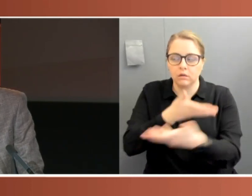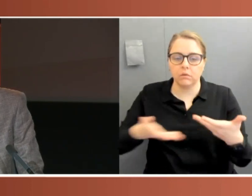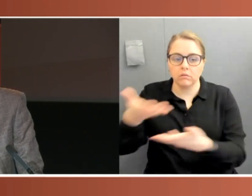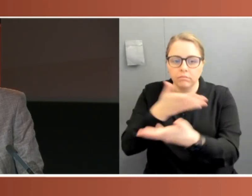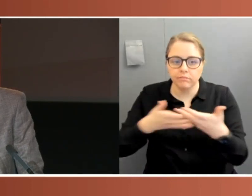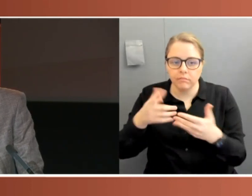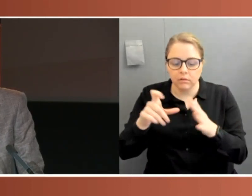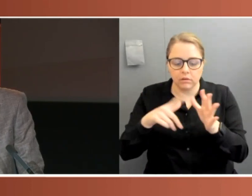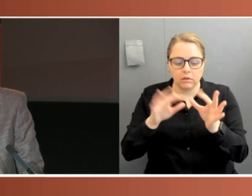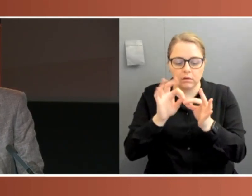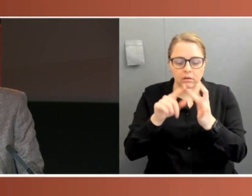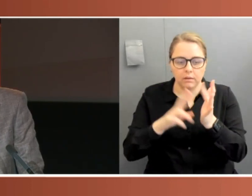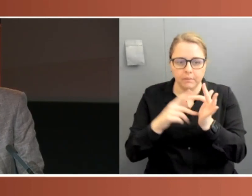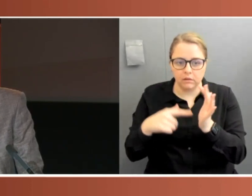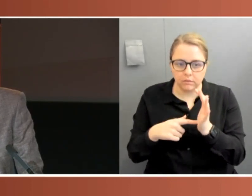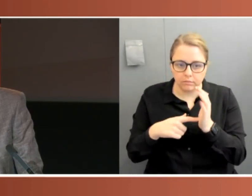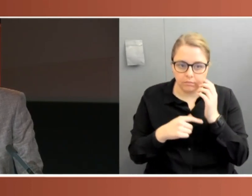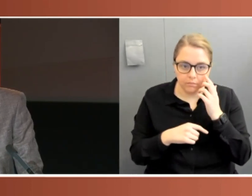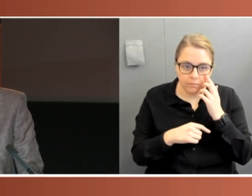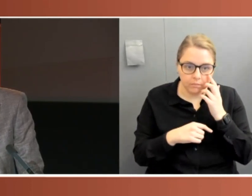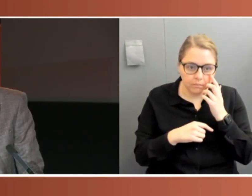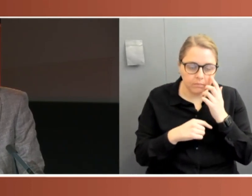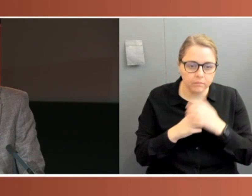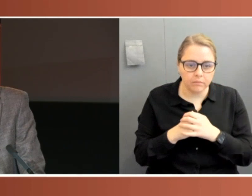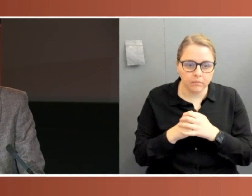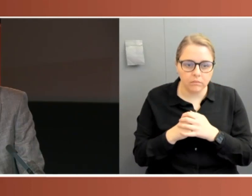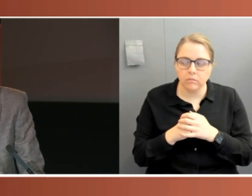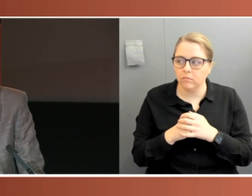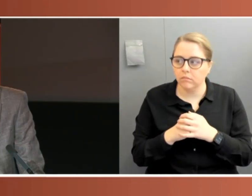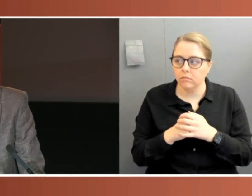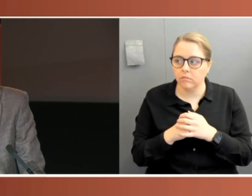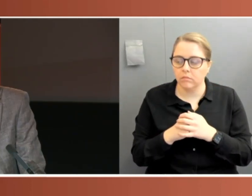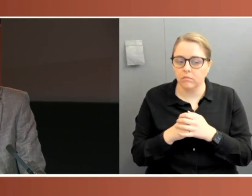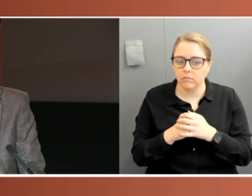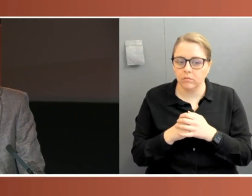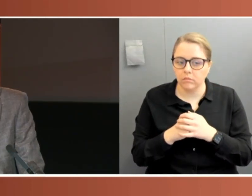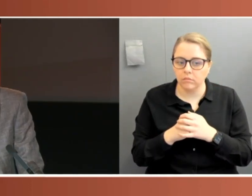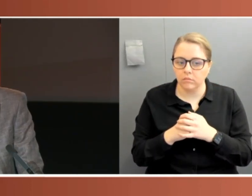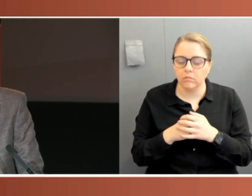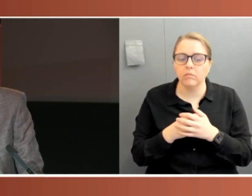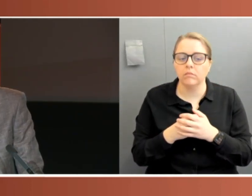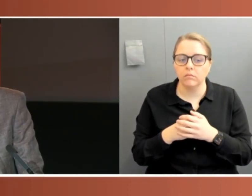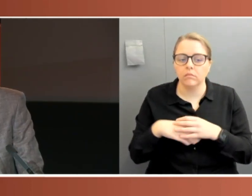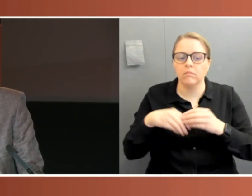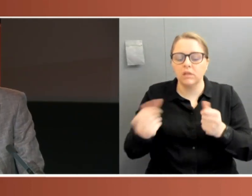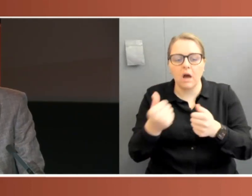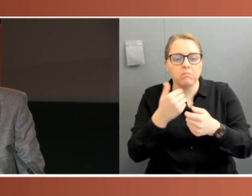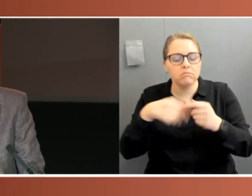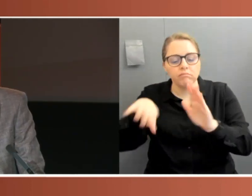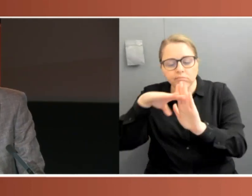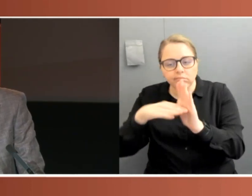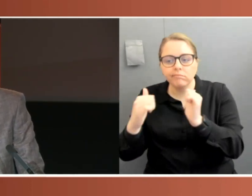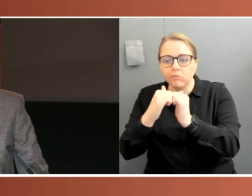decisions, even if they did not support the decision or were not present for the meeting. They also exempt Cabinet documents from FOI requests, Freedom of Information requests,